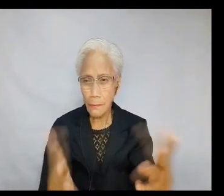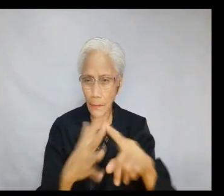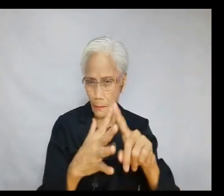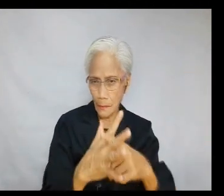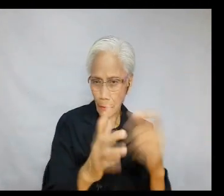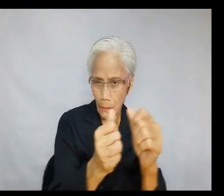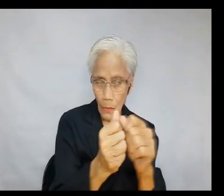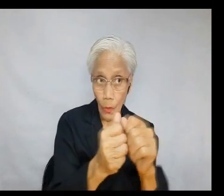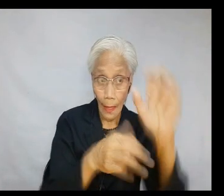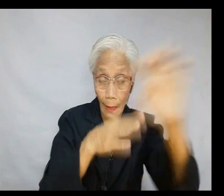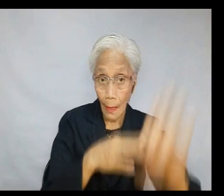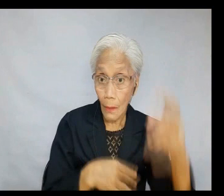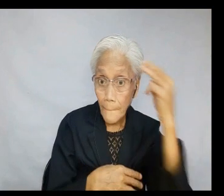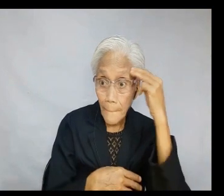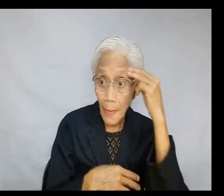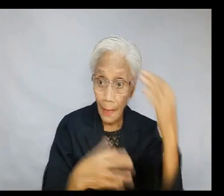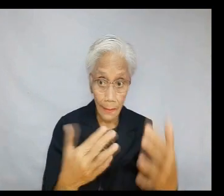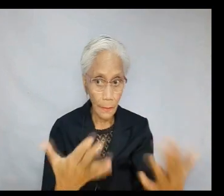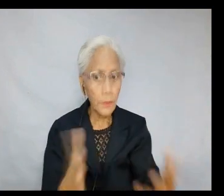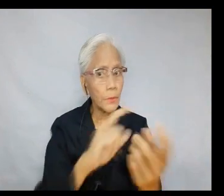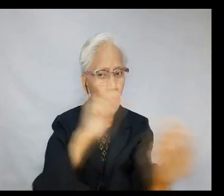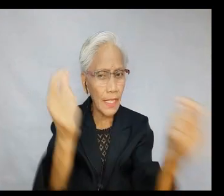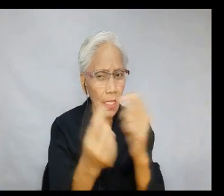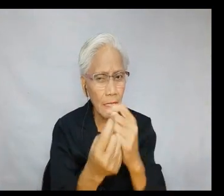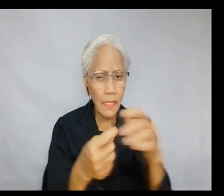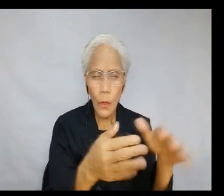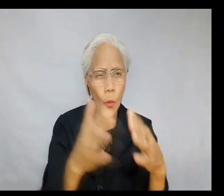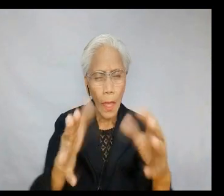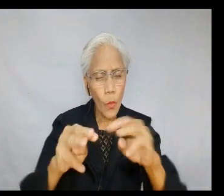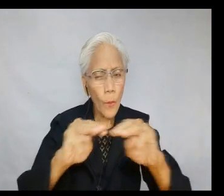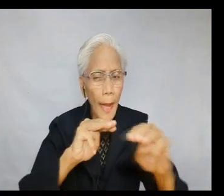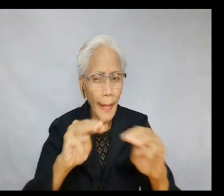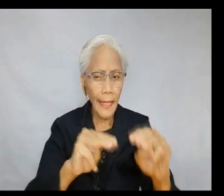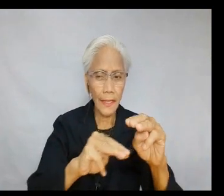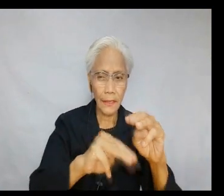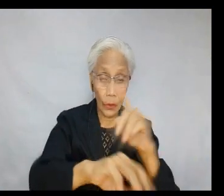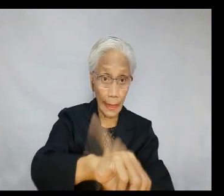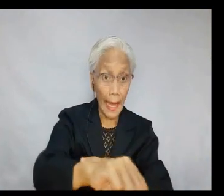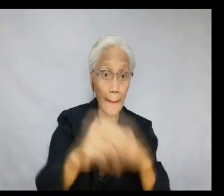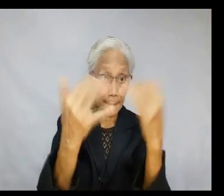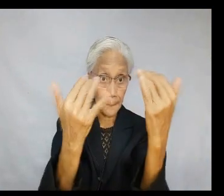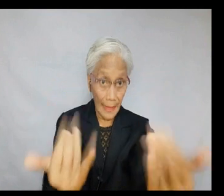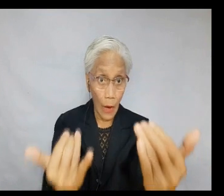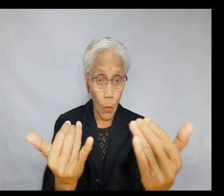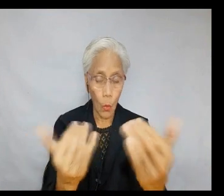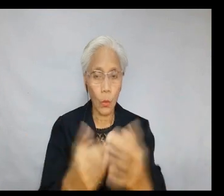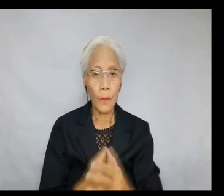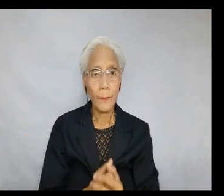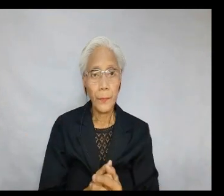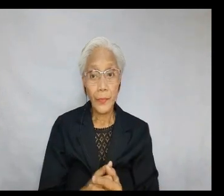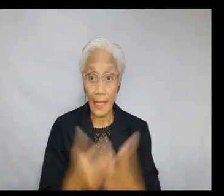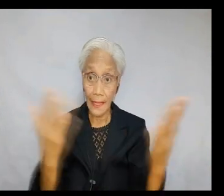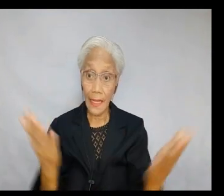our analogy? 25. Beginning with the end in mind in this way may change the way we manage